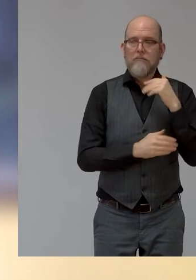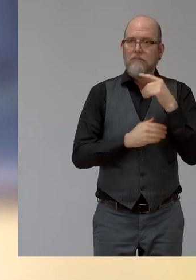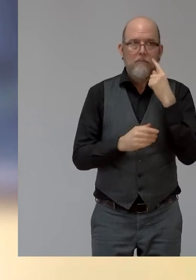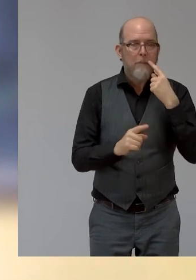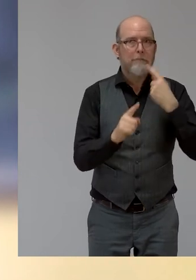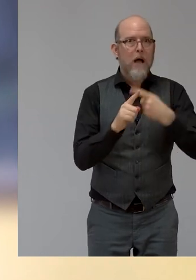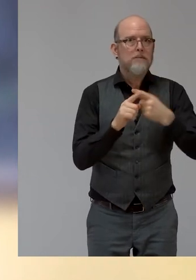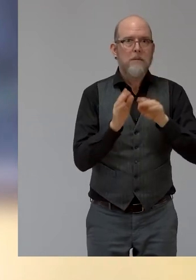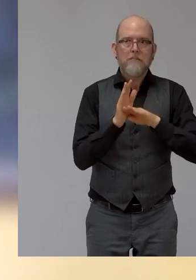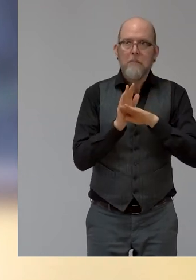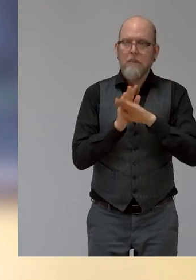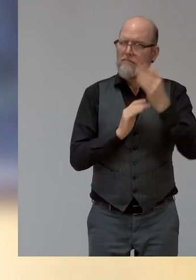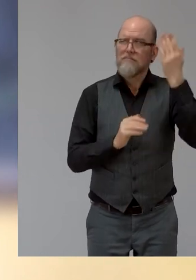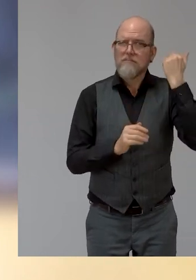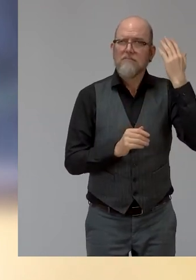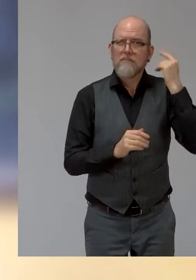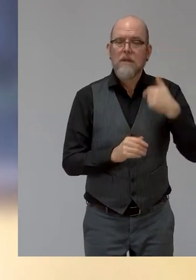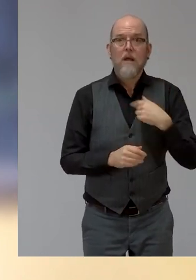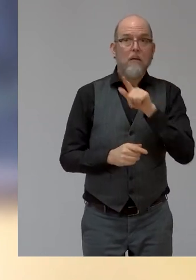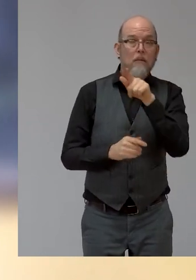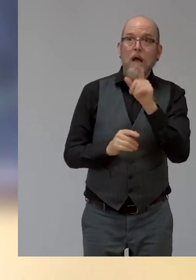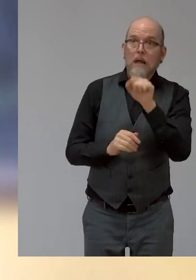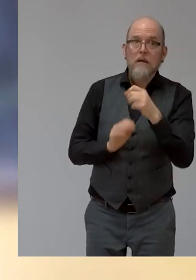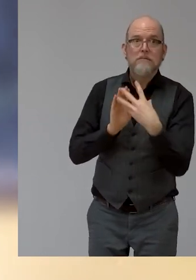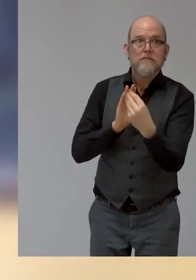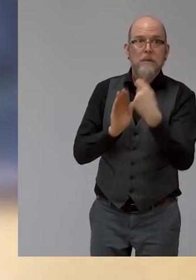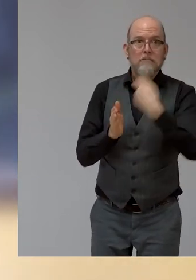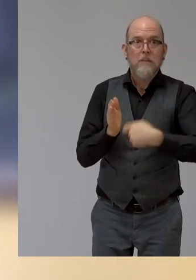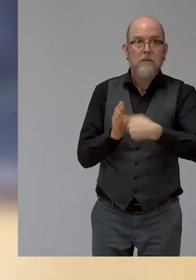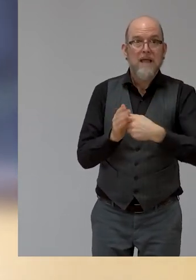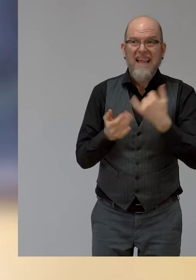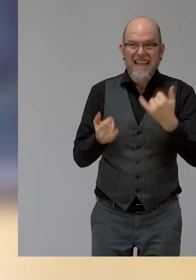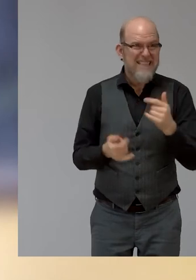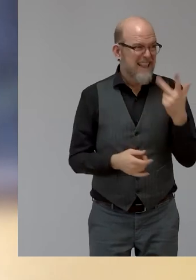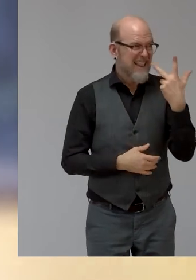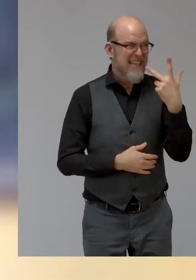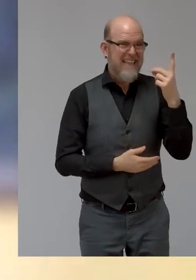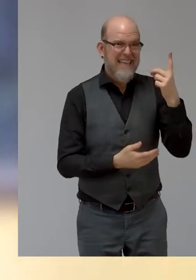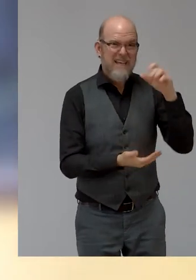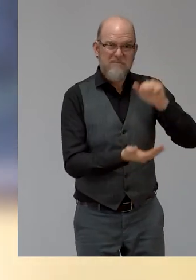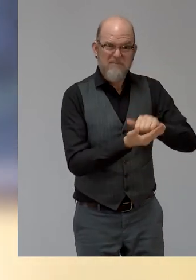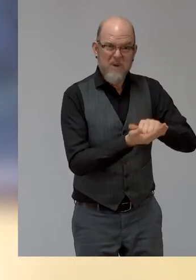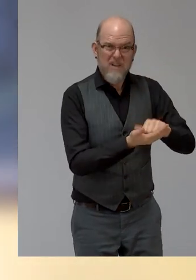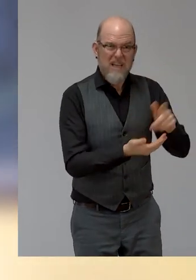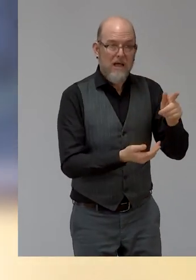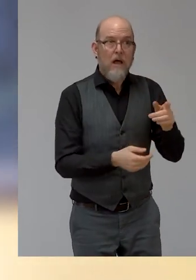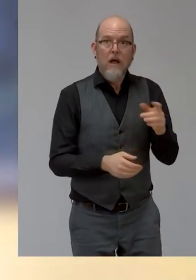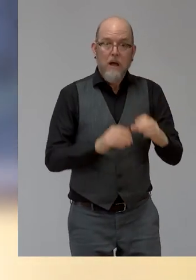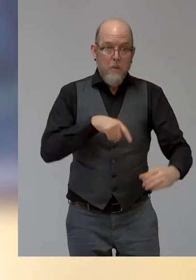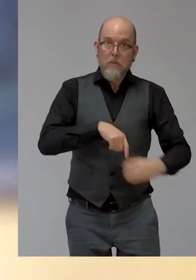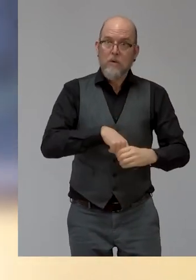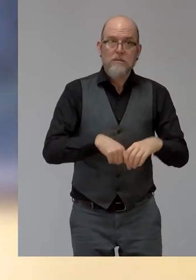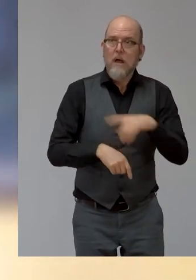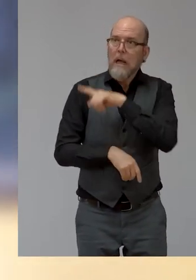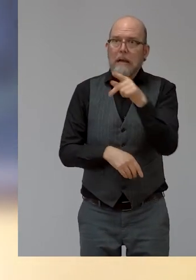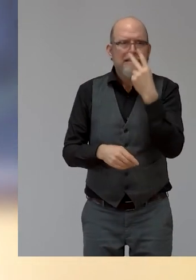But you don't see prosthetic legs being 3D printed even now. So that is our tape on 3D